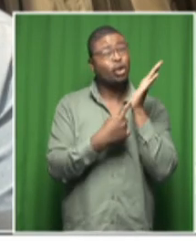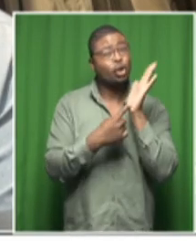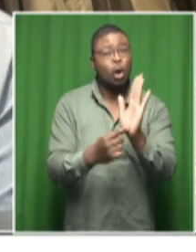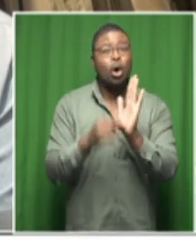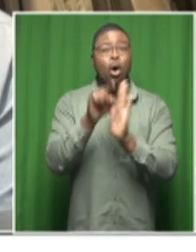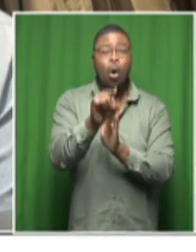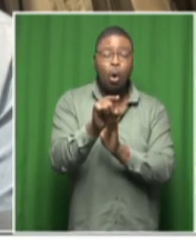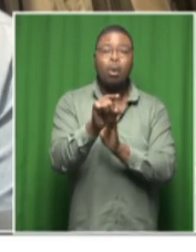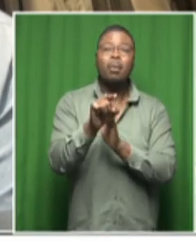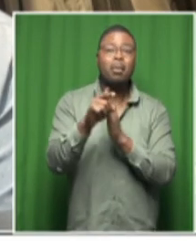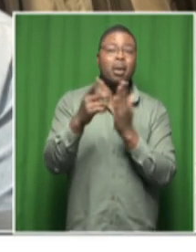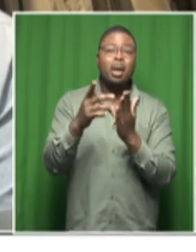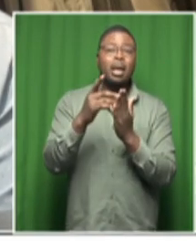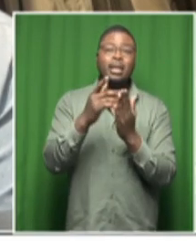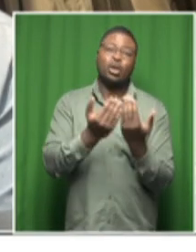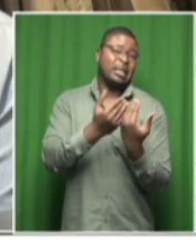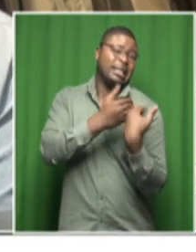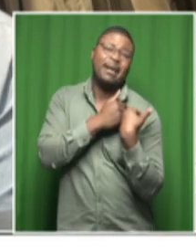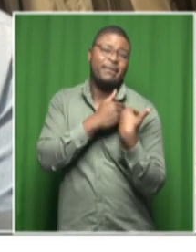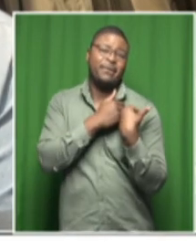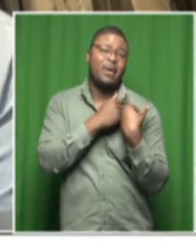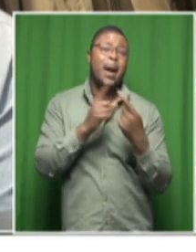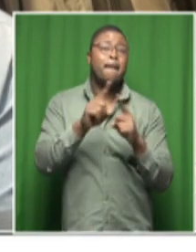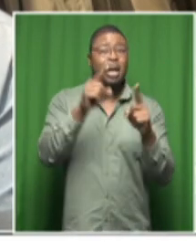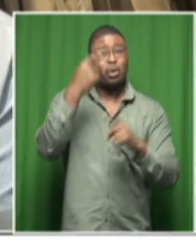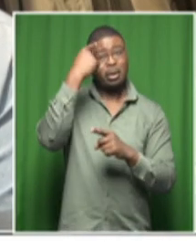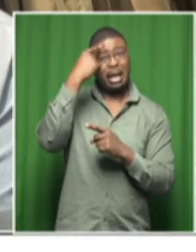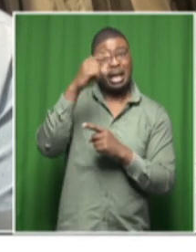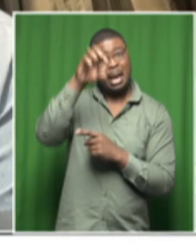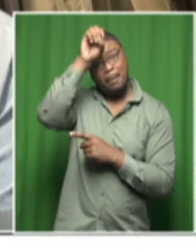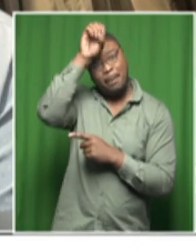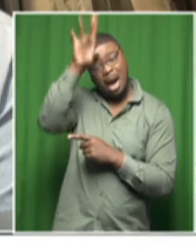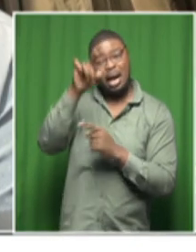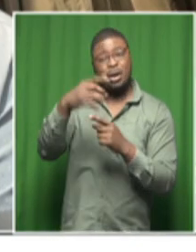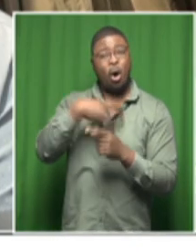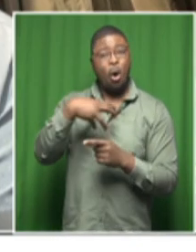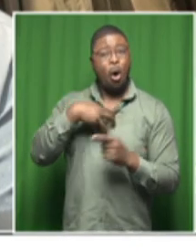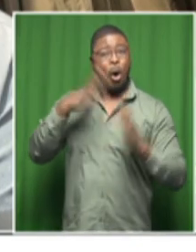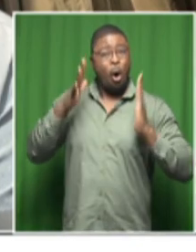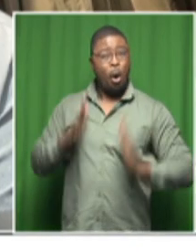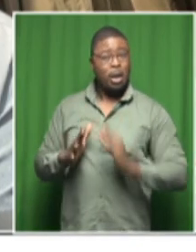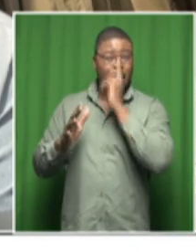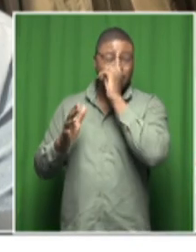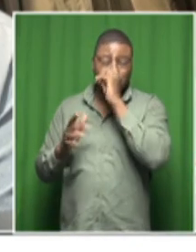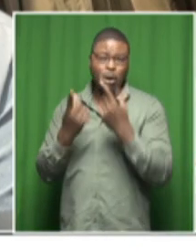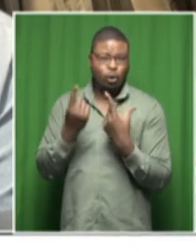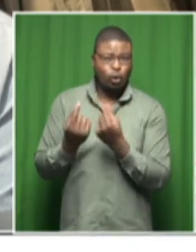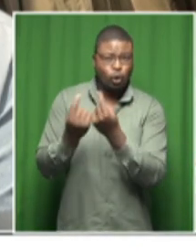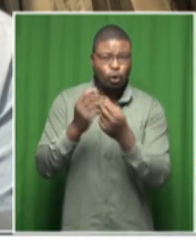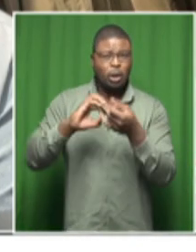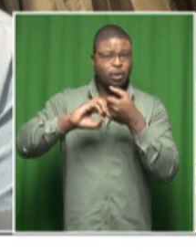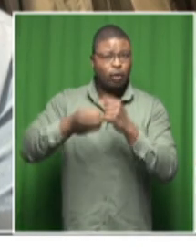safe to be doing this and are these mine owners doing enough which in my opinion we're seeing no